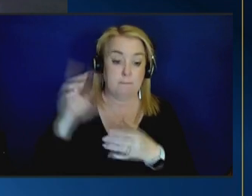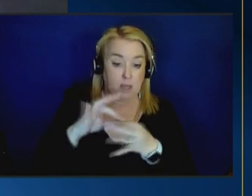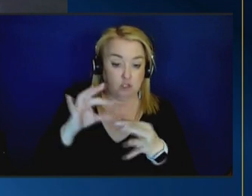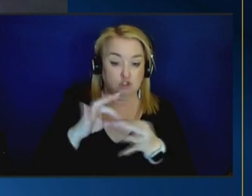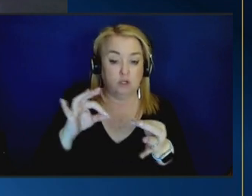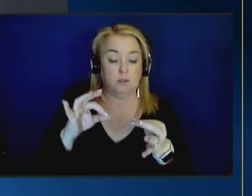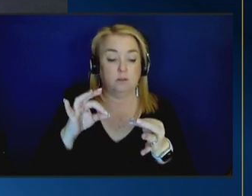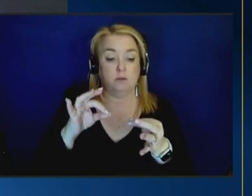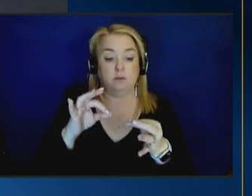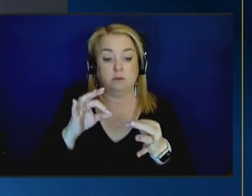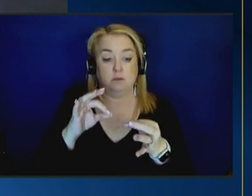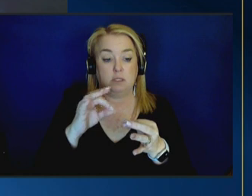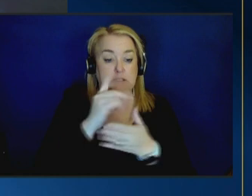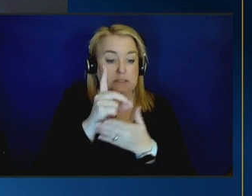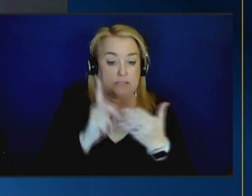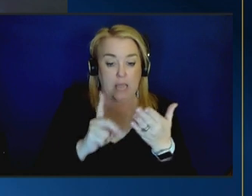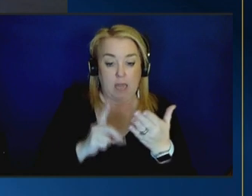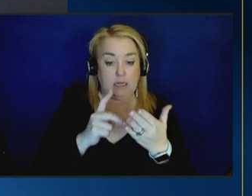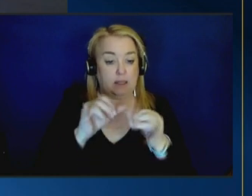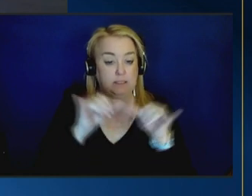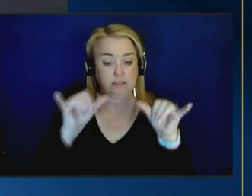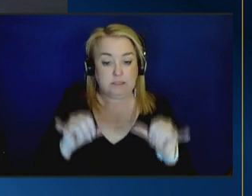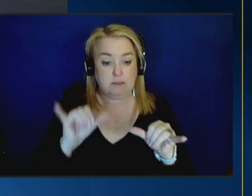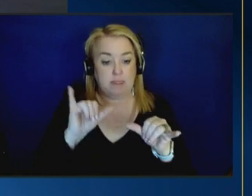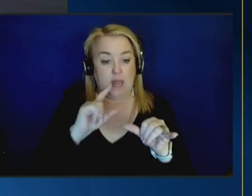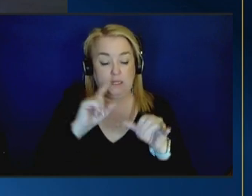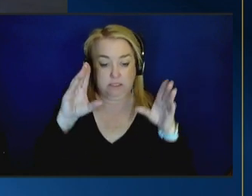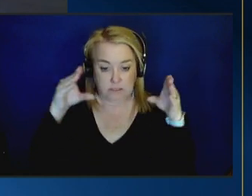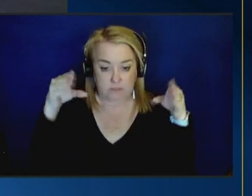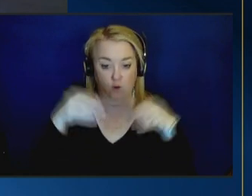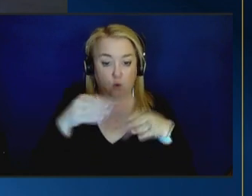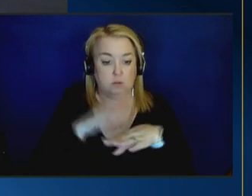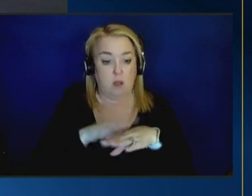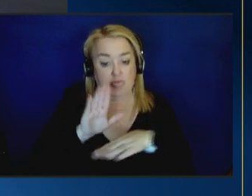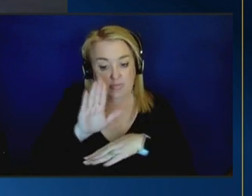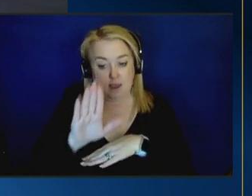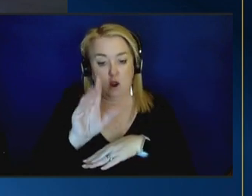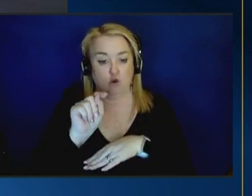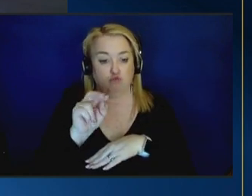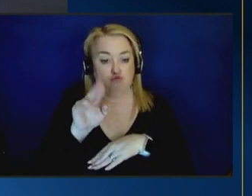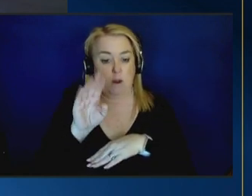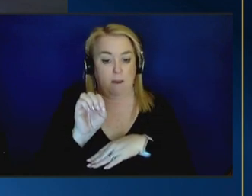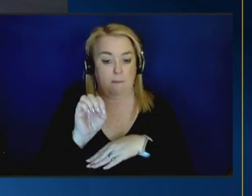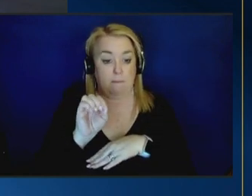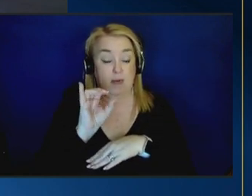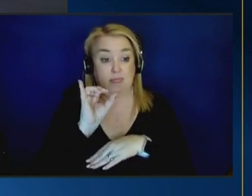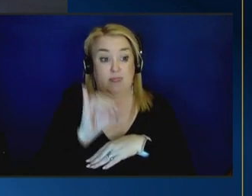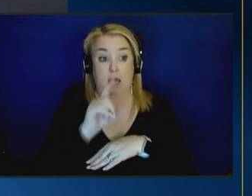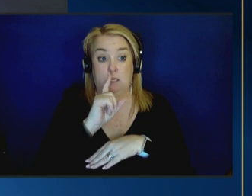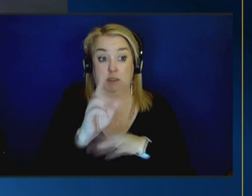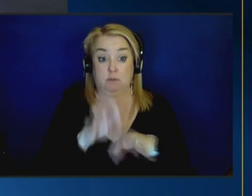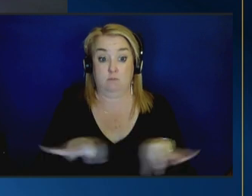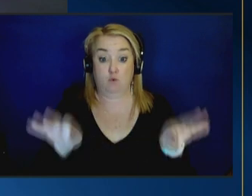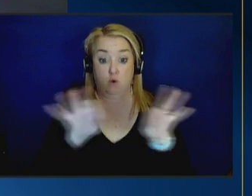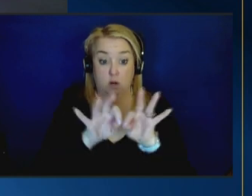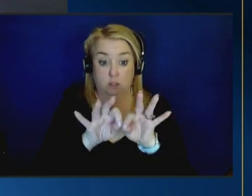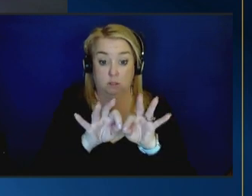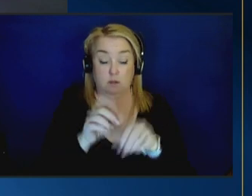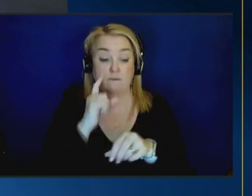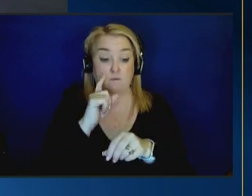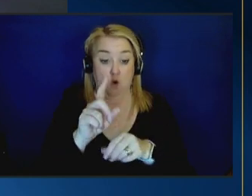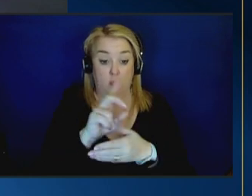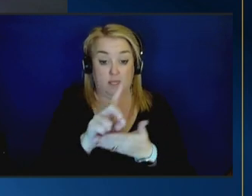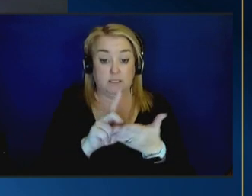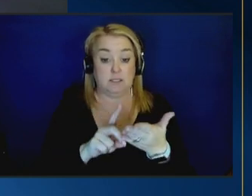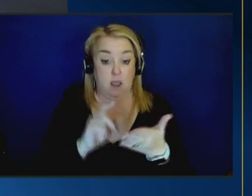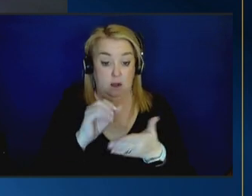design a system that is centric if you will to their tribe and i think that is really important in the design of